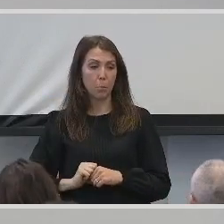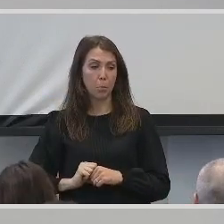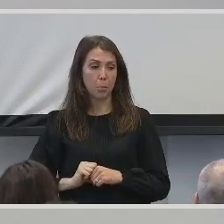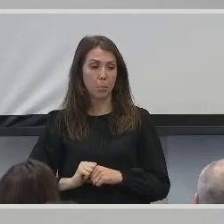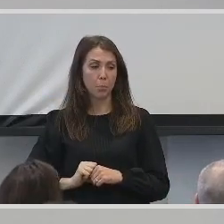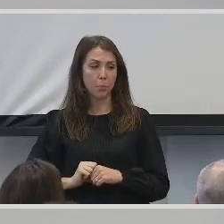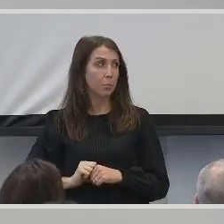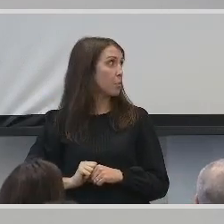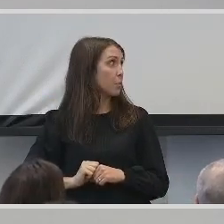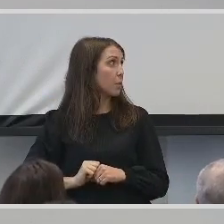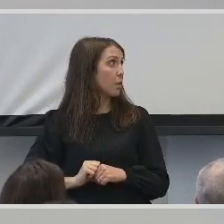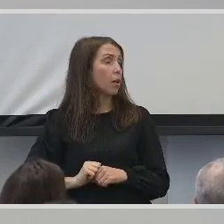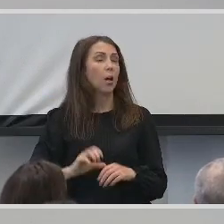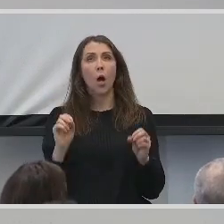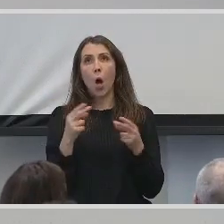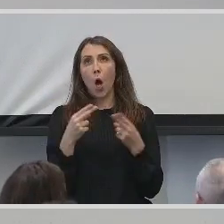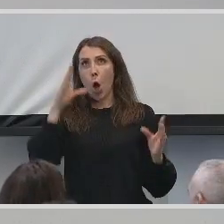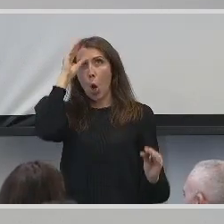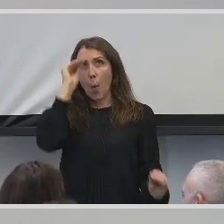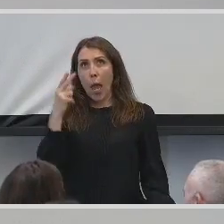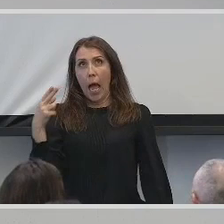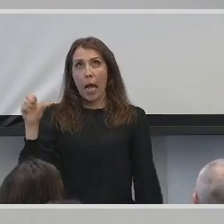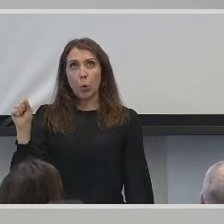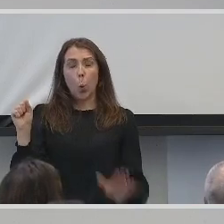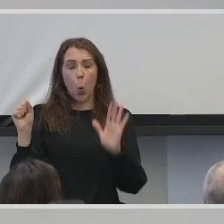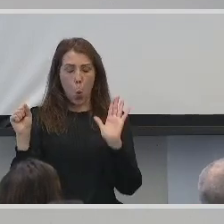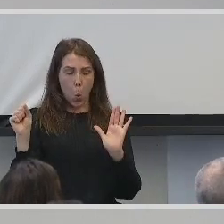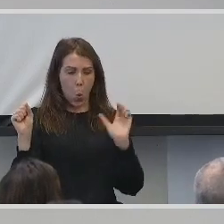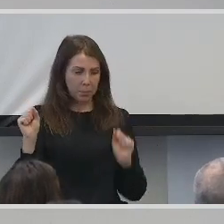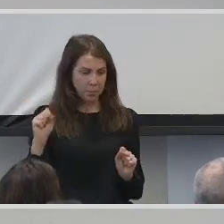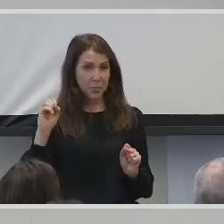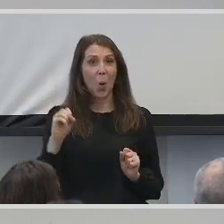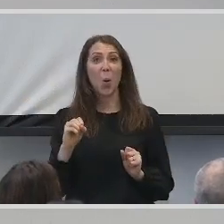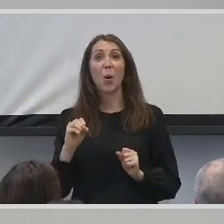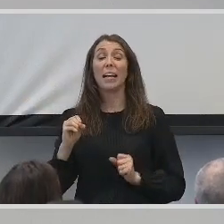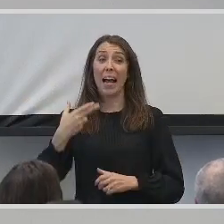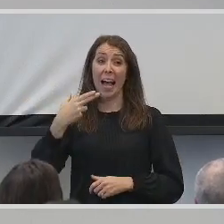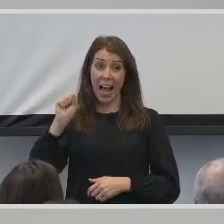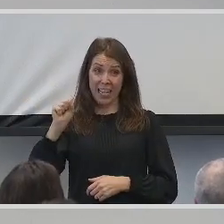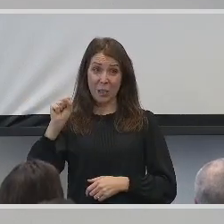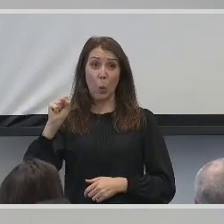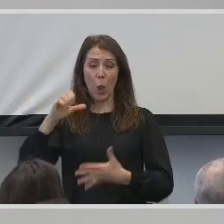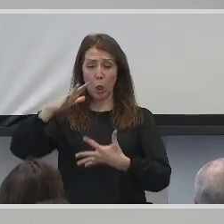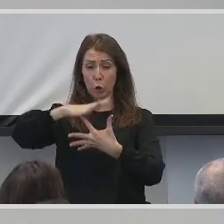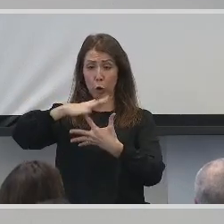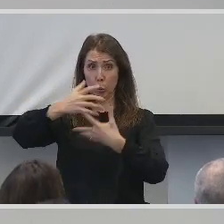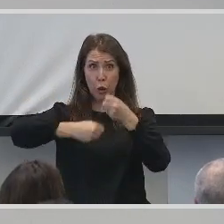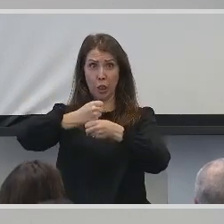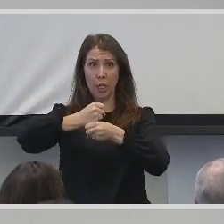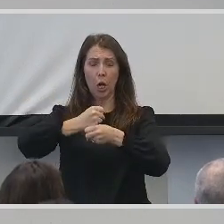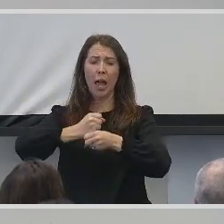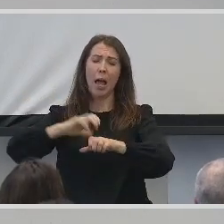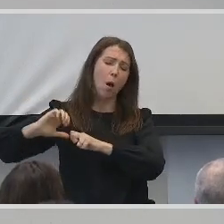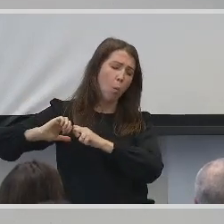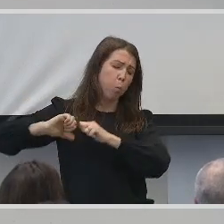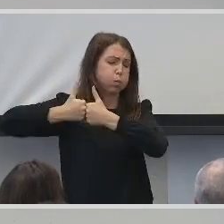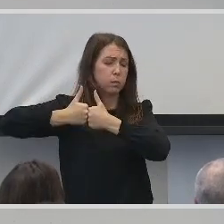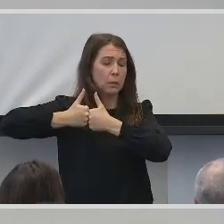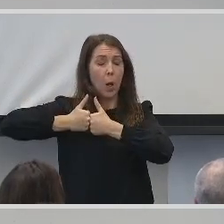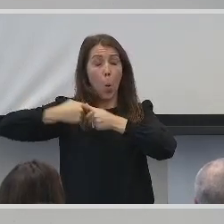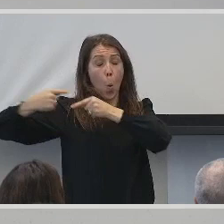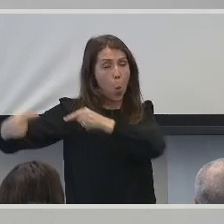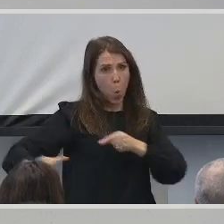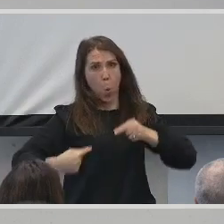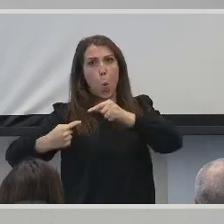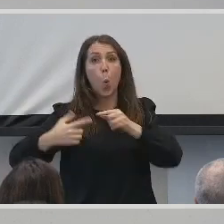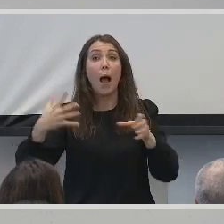Oh boy, high school. My junior and junior years of high school were exceptionally challenging. Upon receiving the